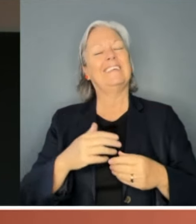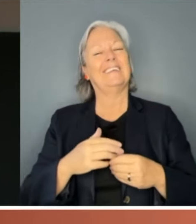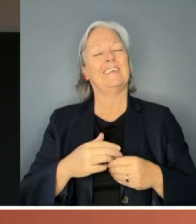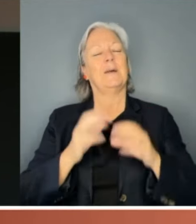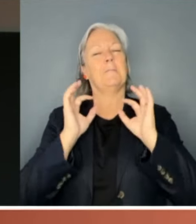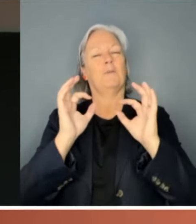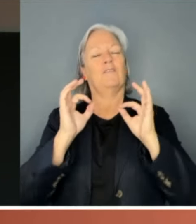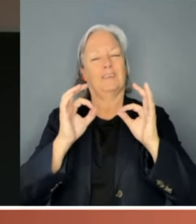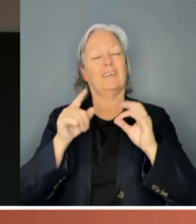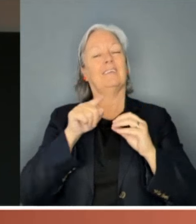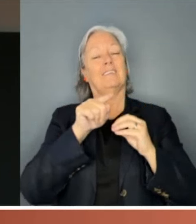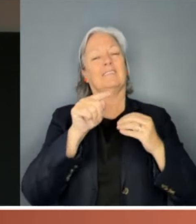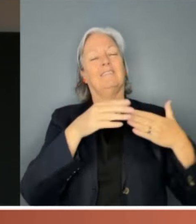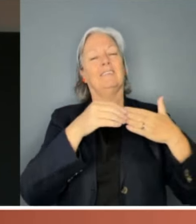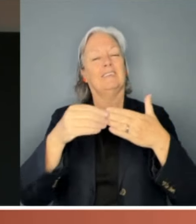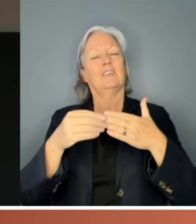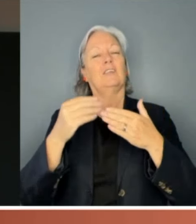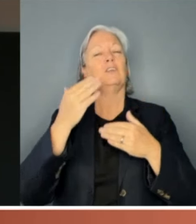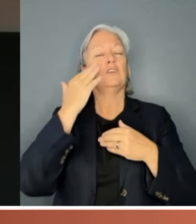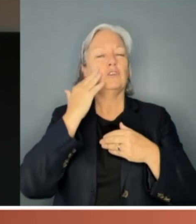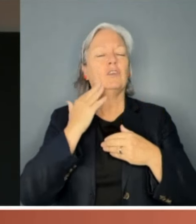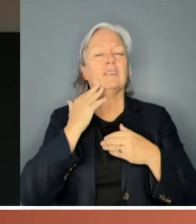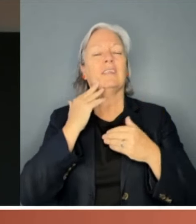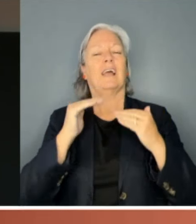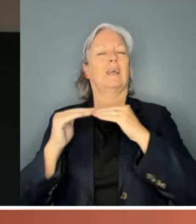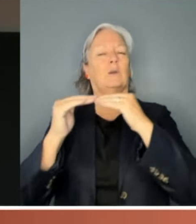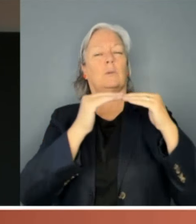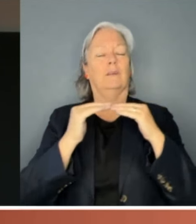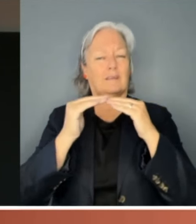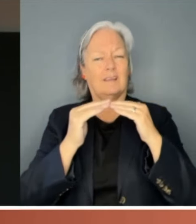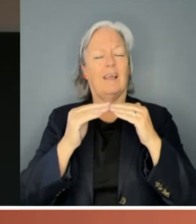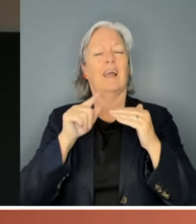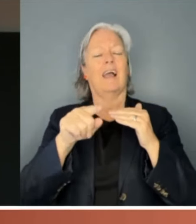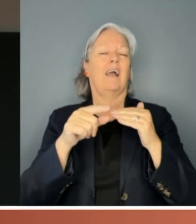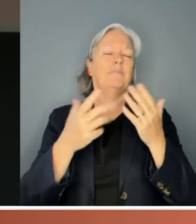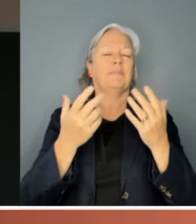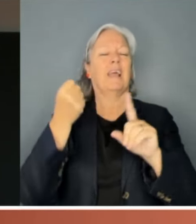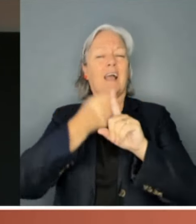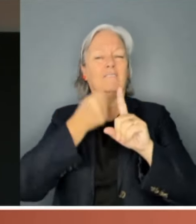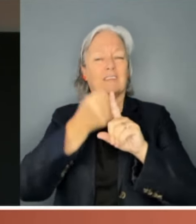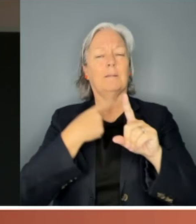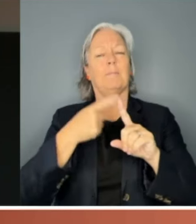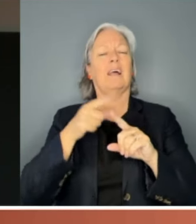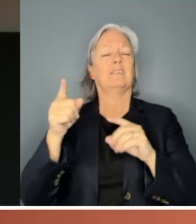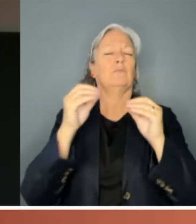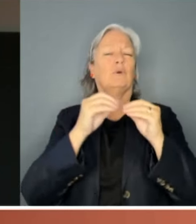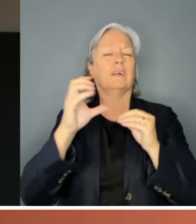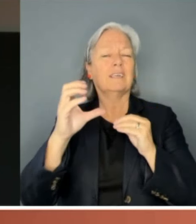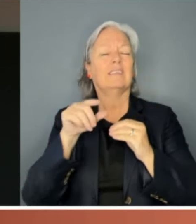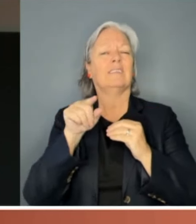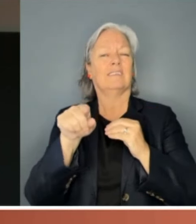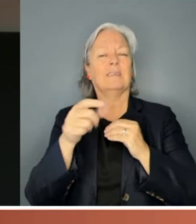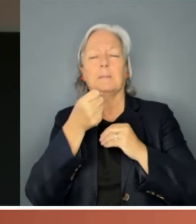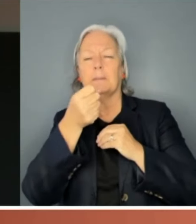leading Australian gender equity advocate and award-winning broadcast journalist, Ms Hausiger, to deliver this, the inaugural